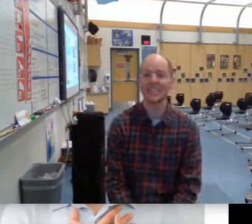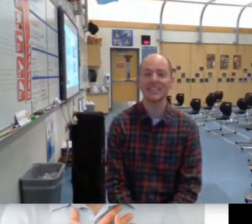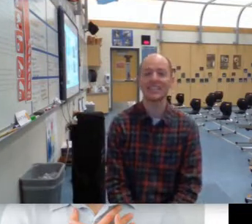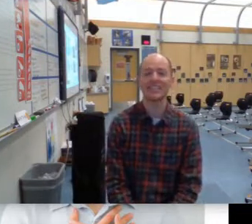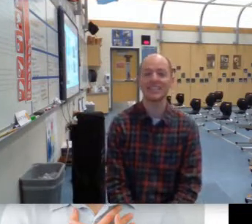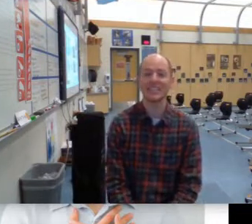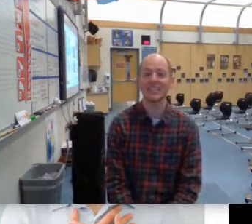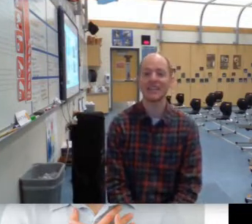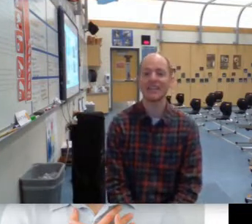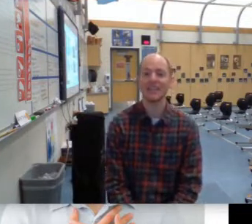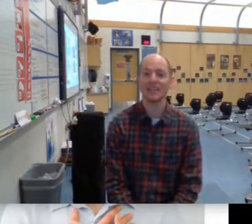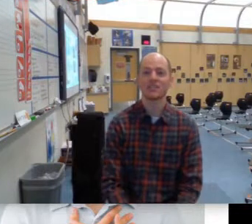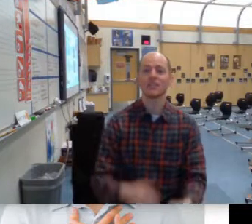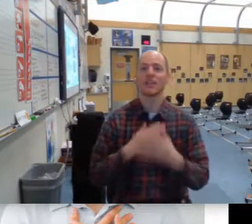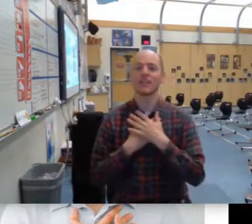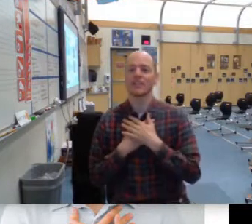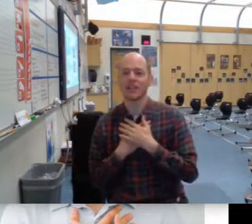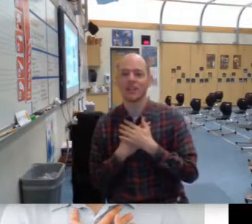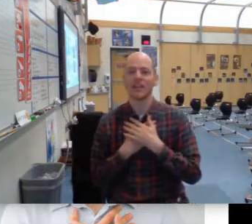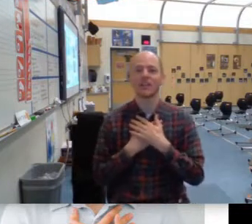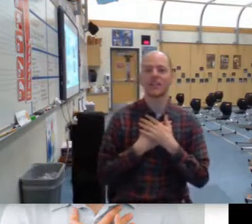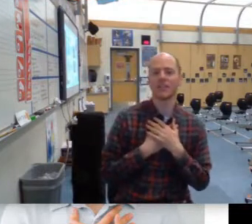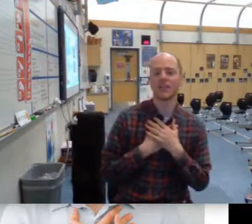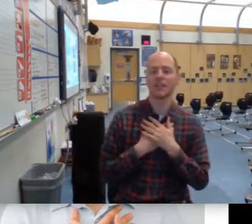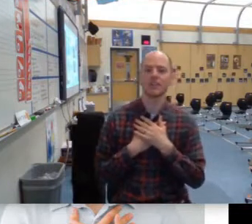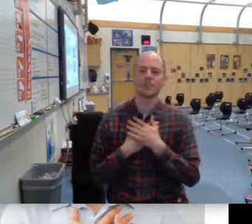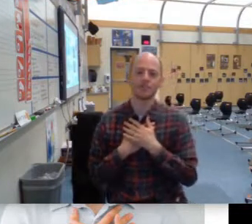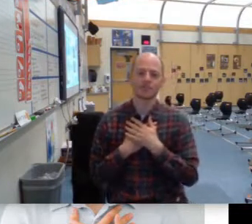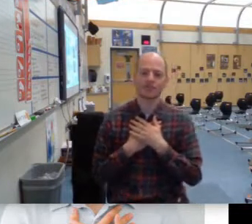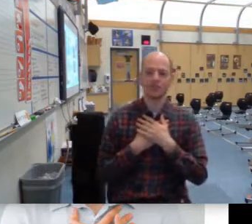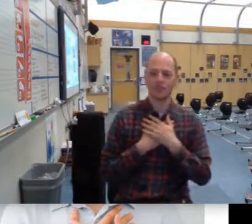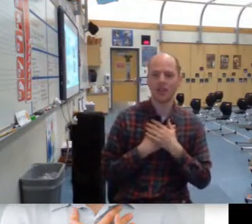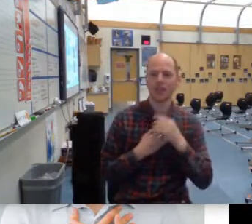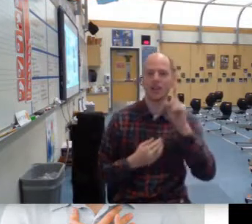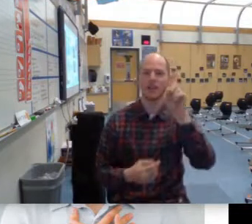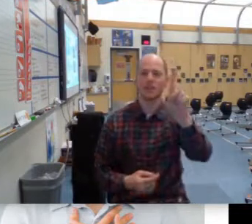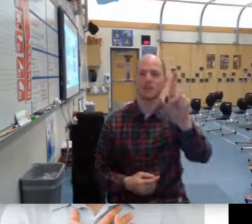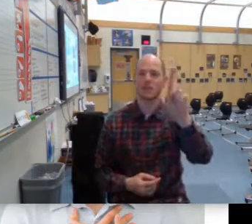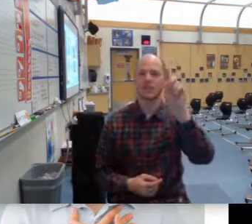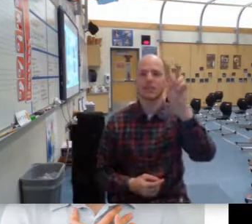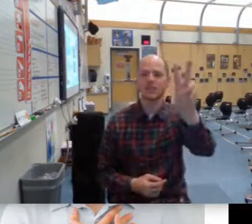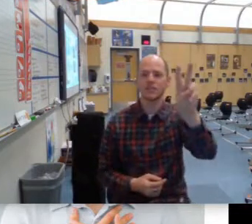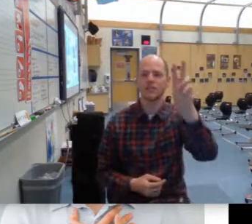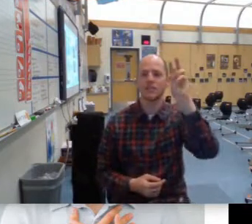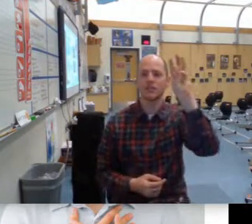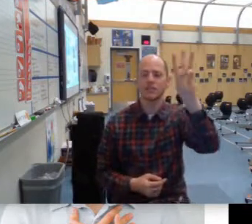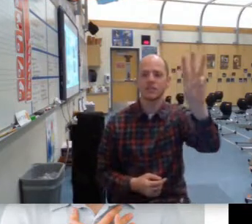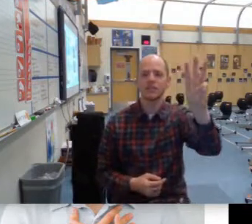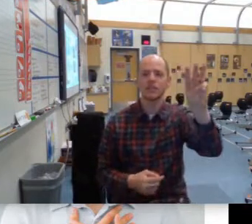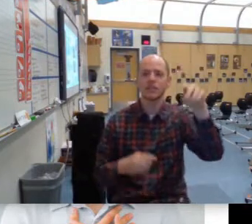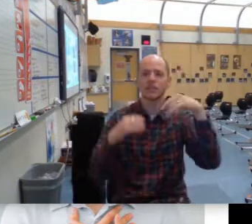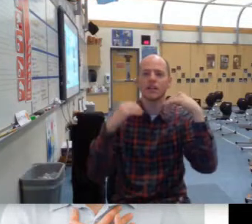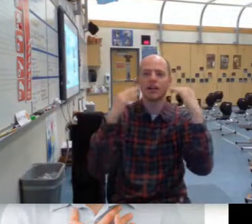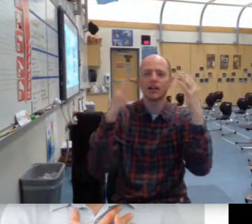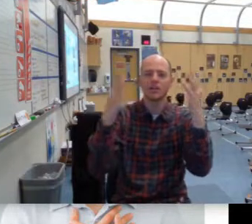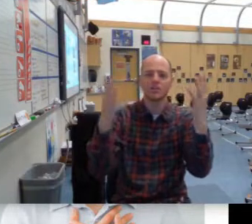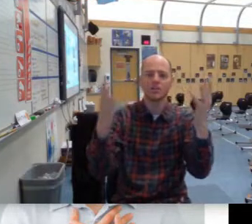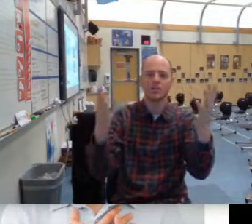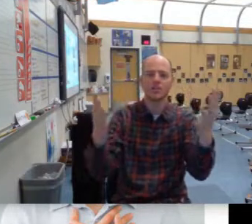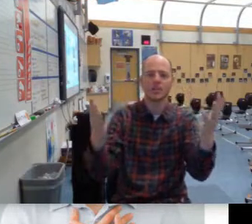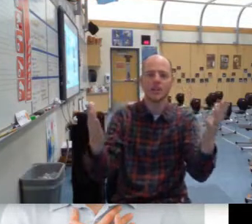need. You can count on me like one, two, three,